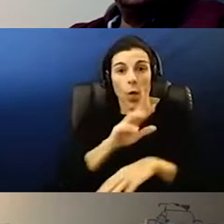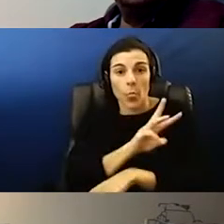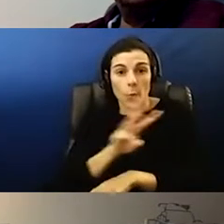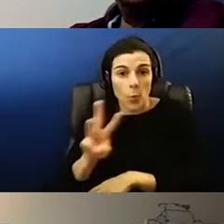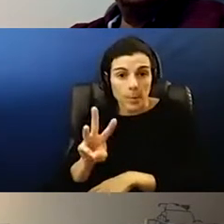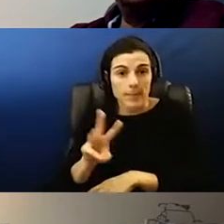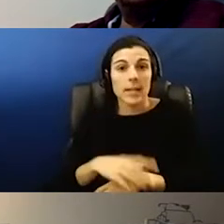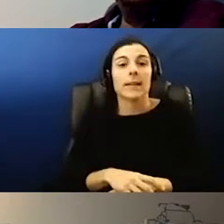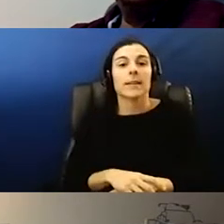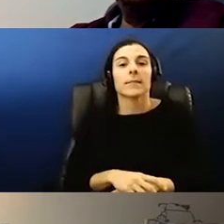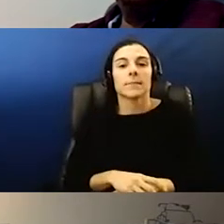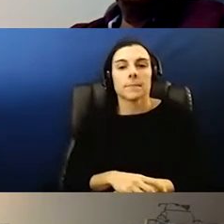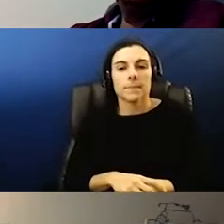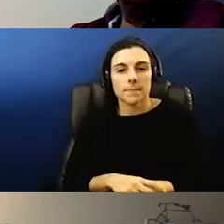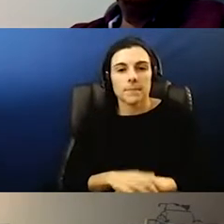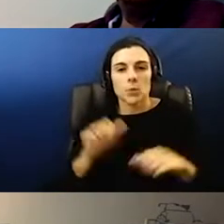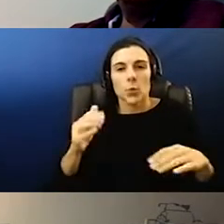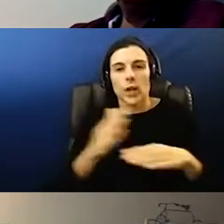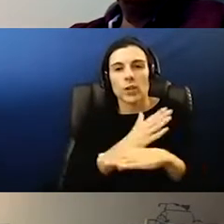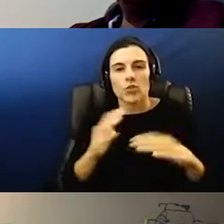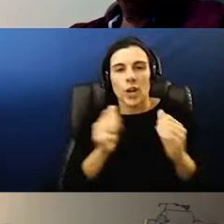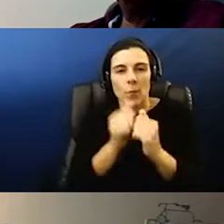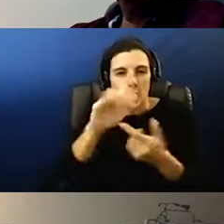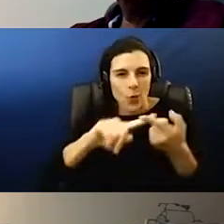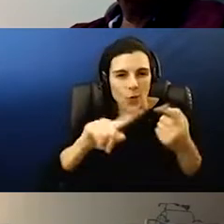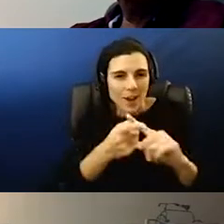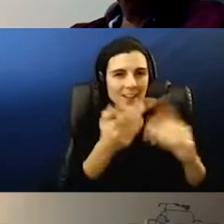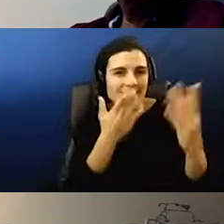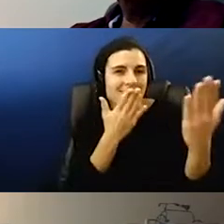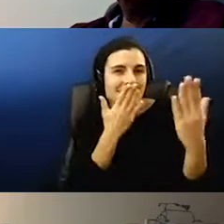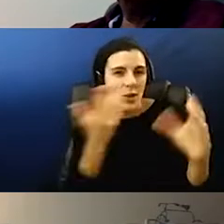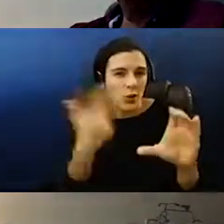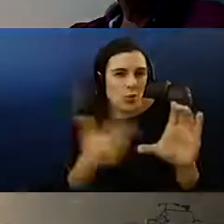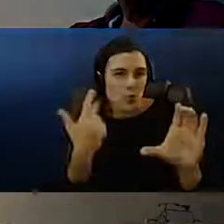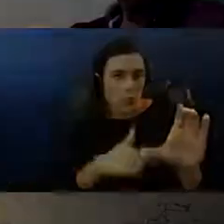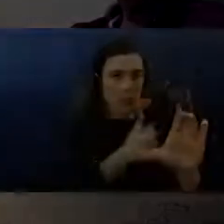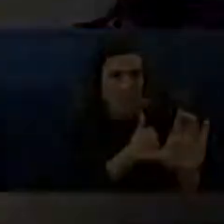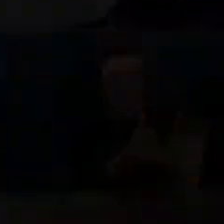um you can uh share with your friends thank you so much for joining us you you you